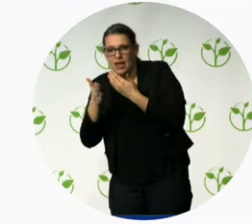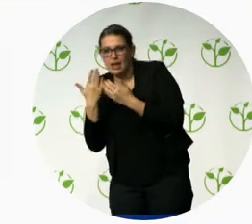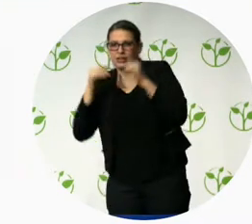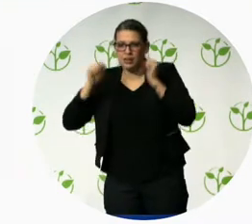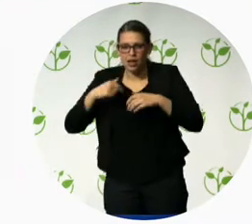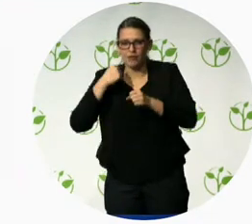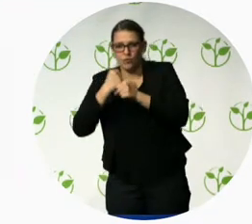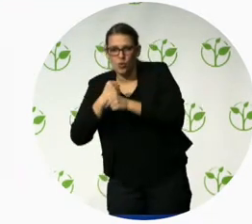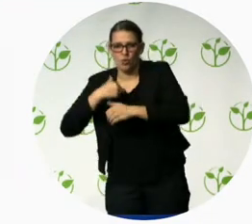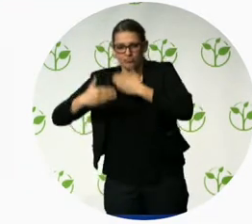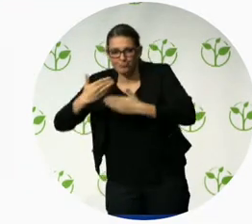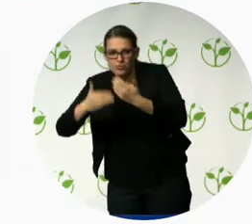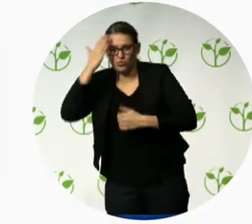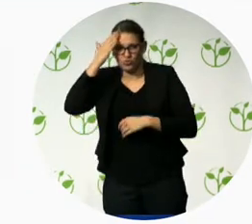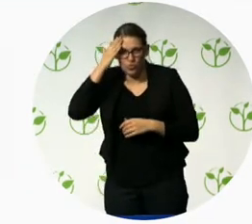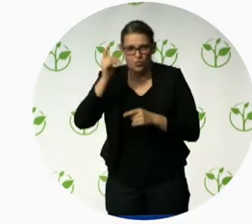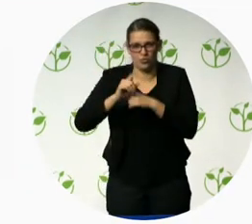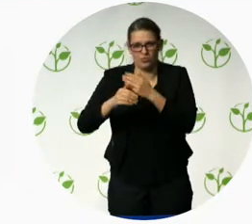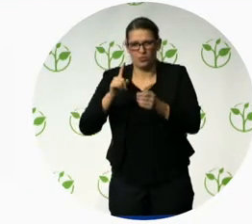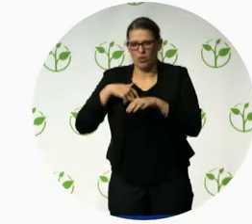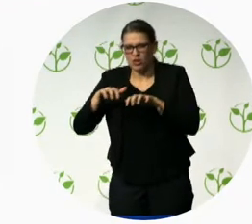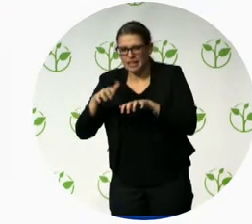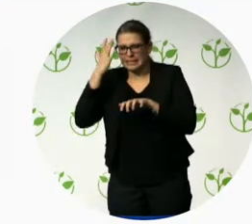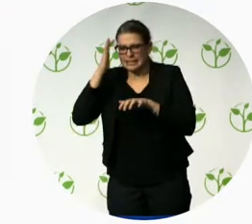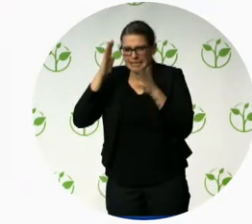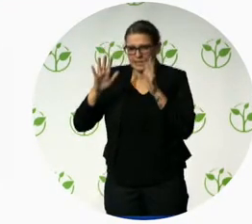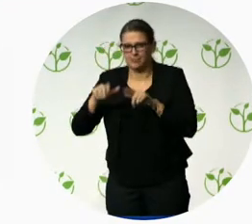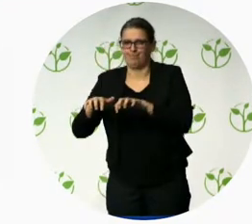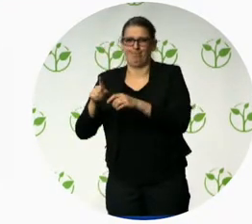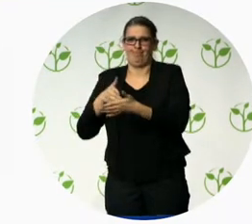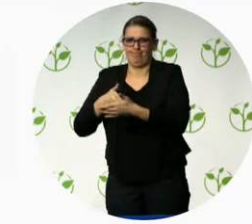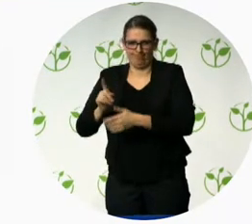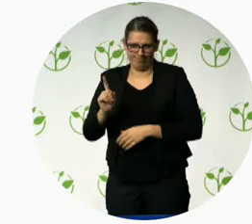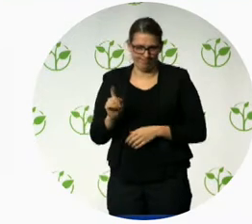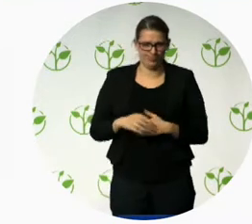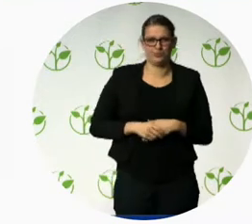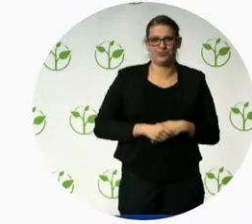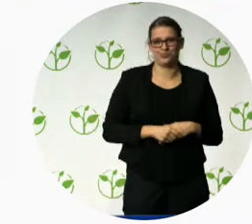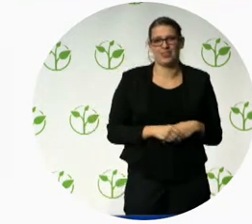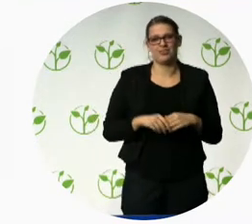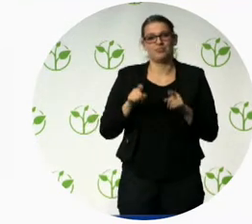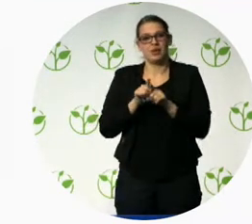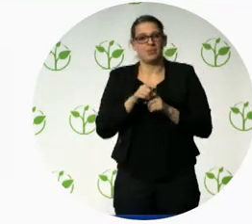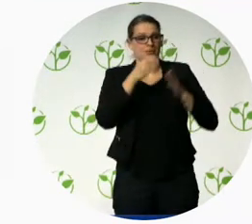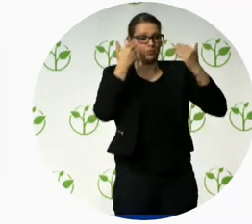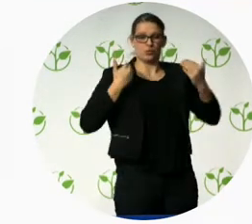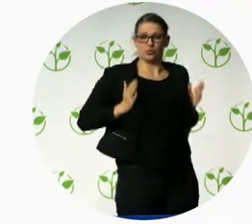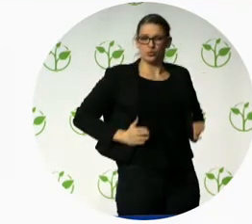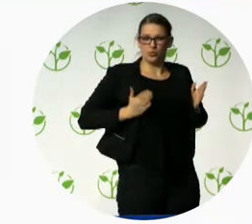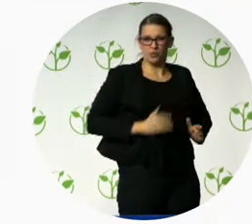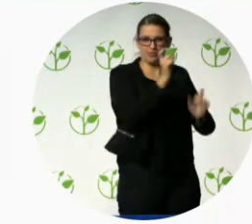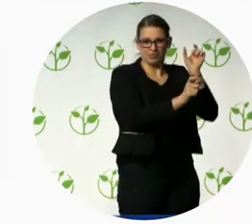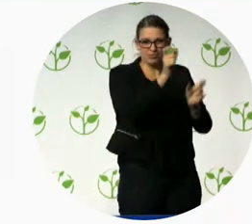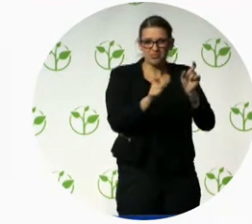it's very easy to say, I will ignore that customer. That customer won't just buy our product anymore. It's much harder to ignore a